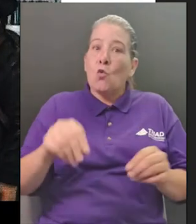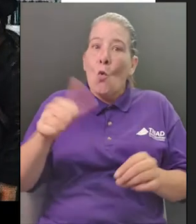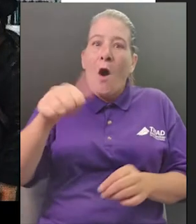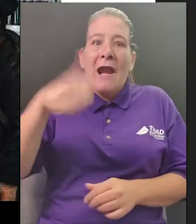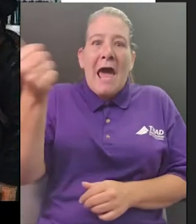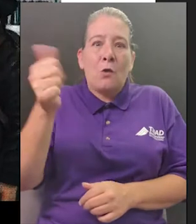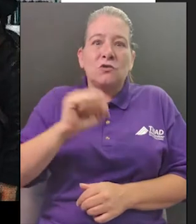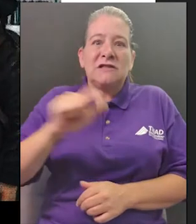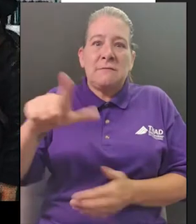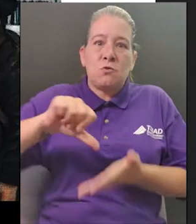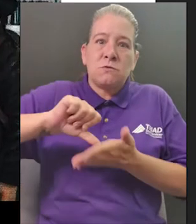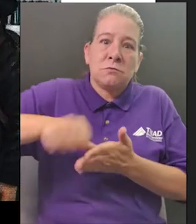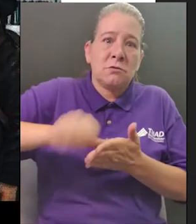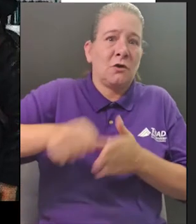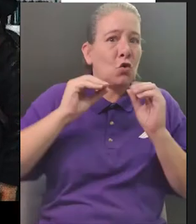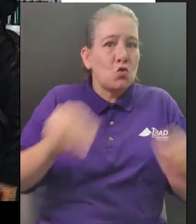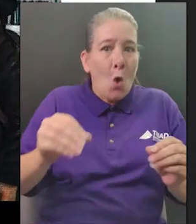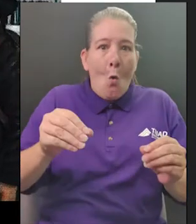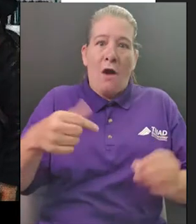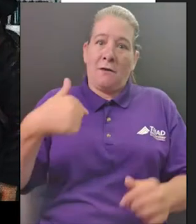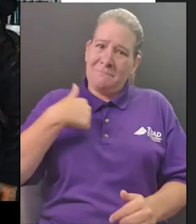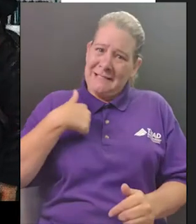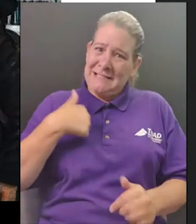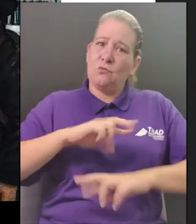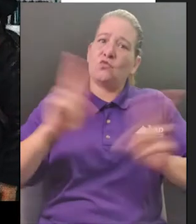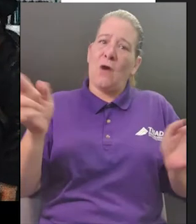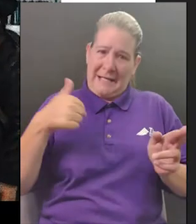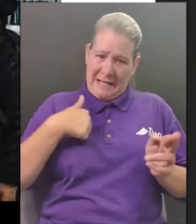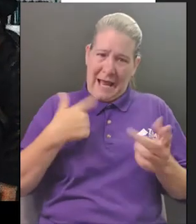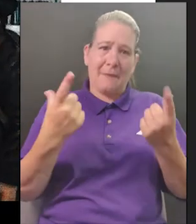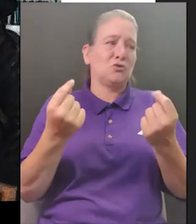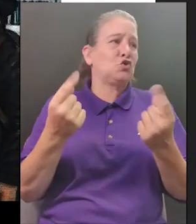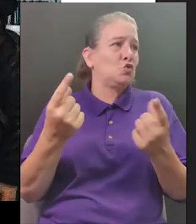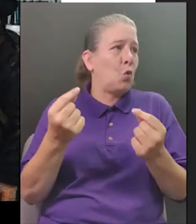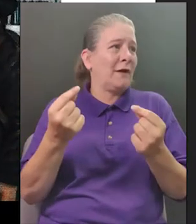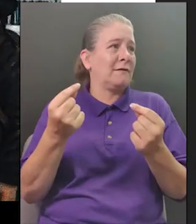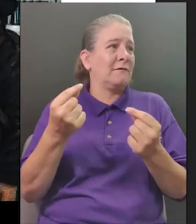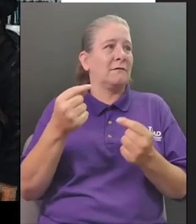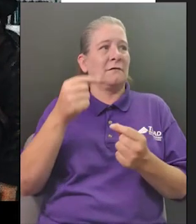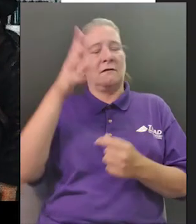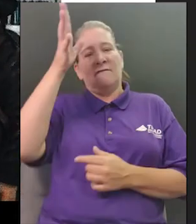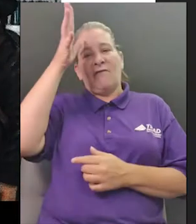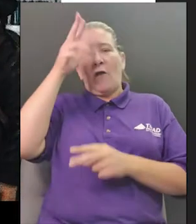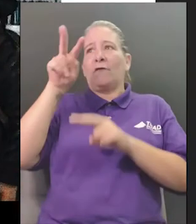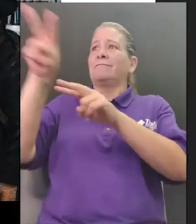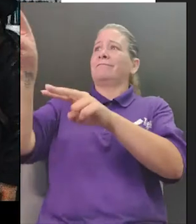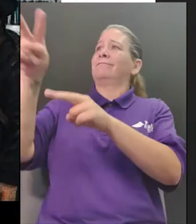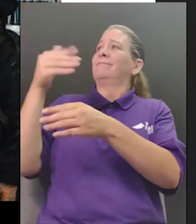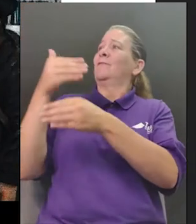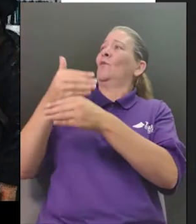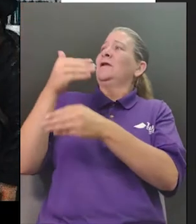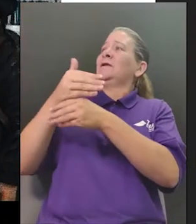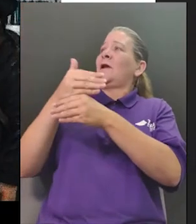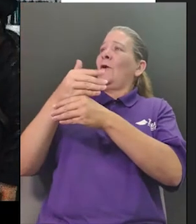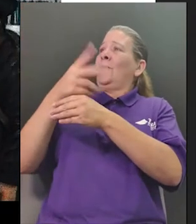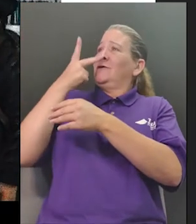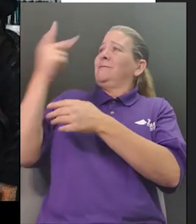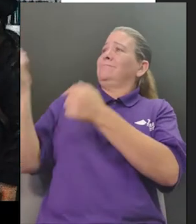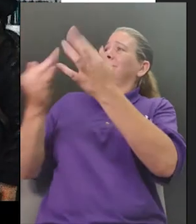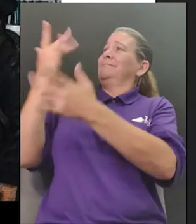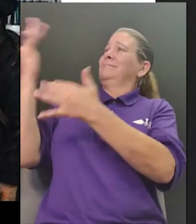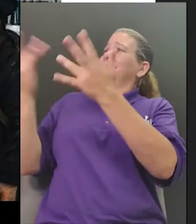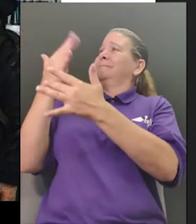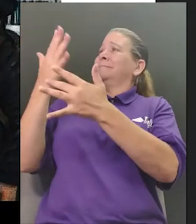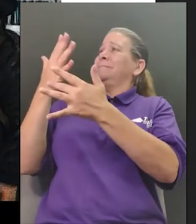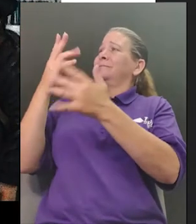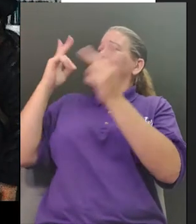fiery red sky then he turned and looked at his wife he sighed sibyl hurry and dress in warm clothing he